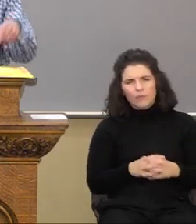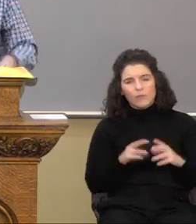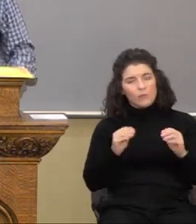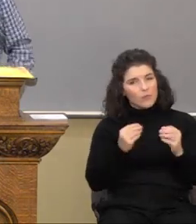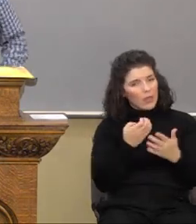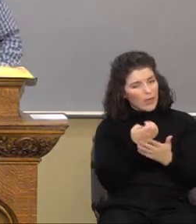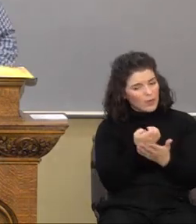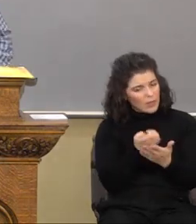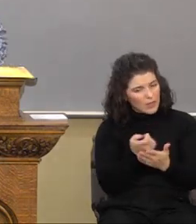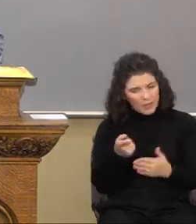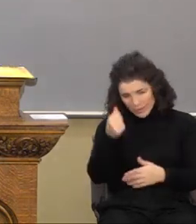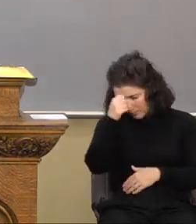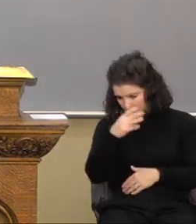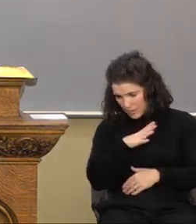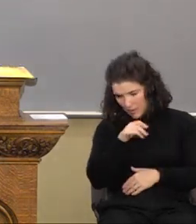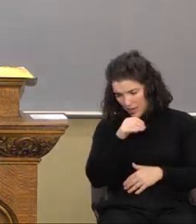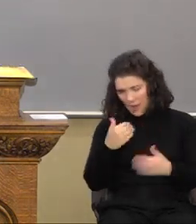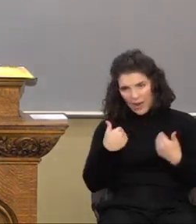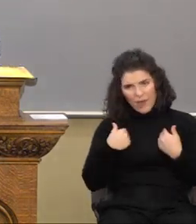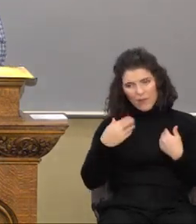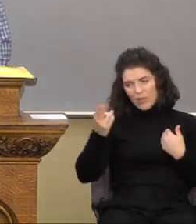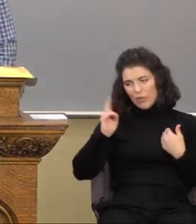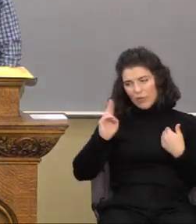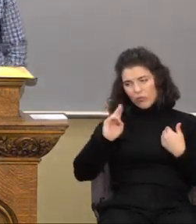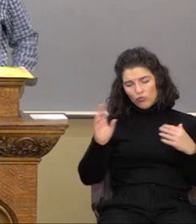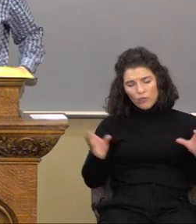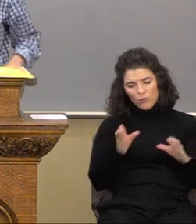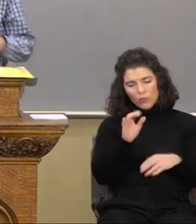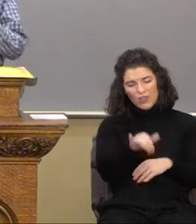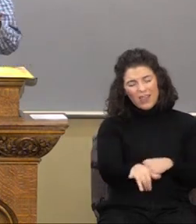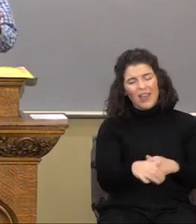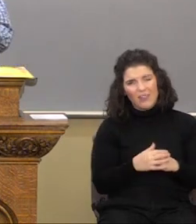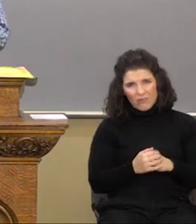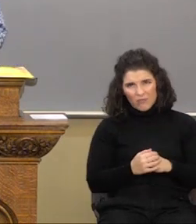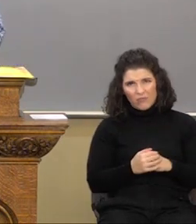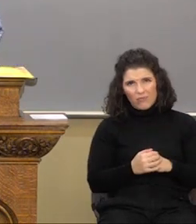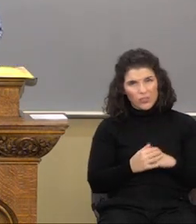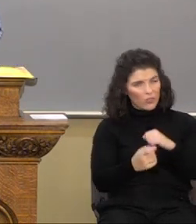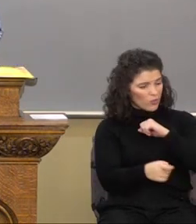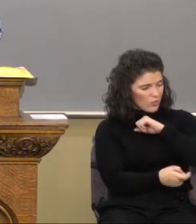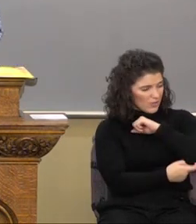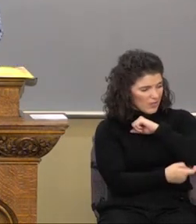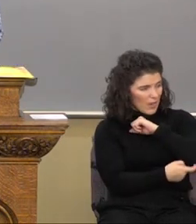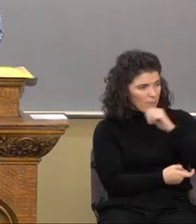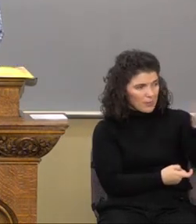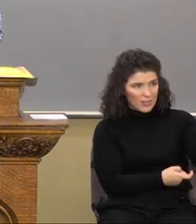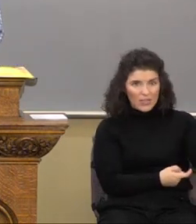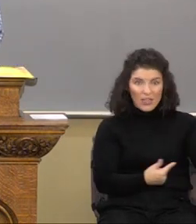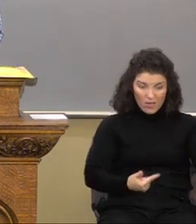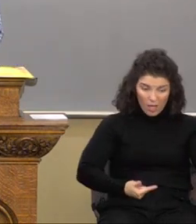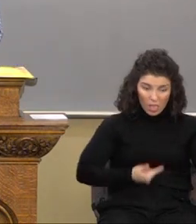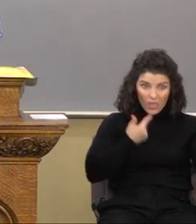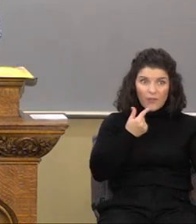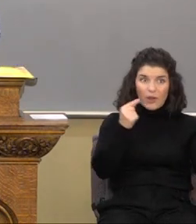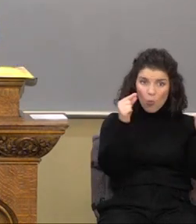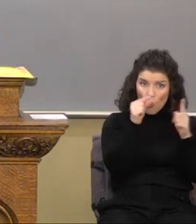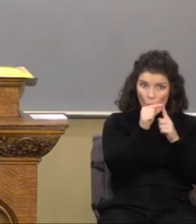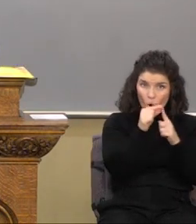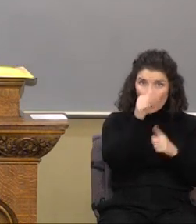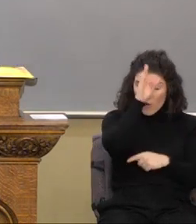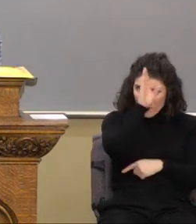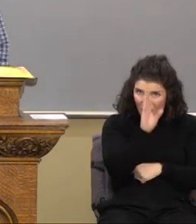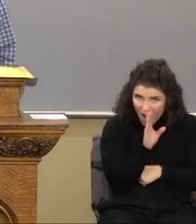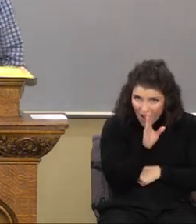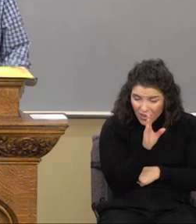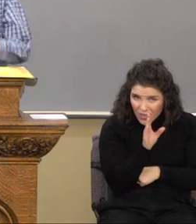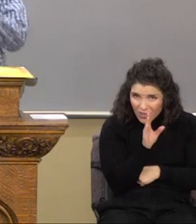this guy didn't have a history of doing that. So you're trying to tempt the living word of God? See,